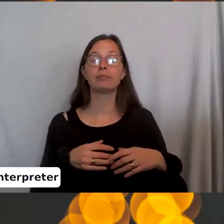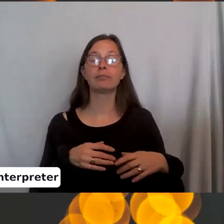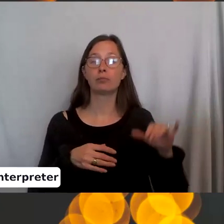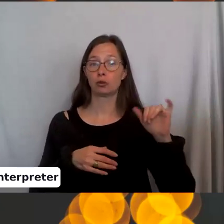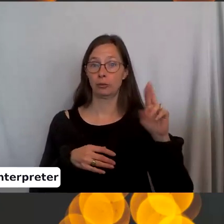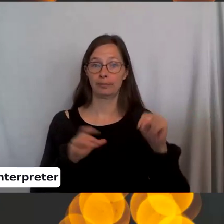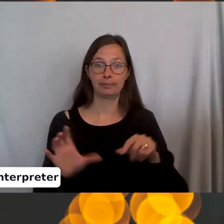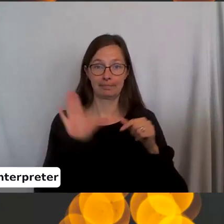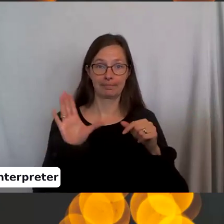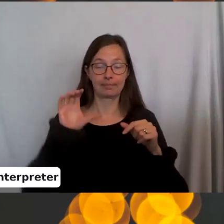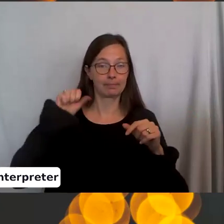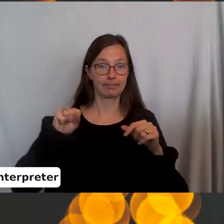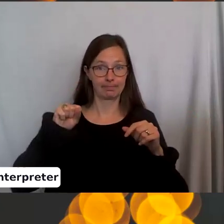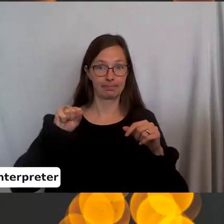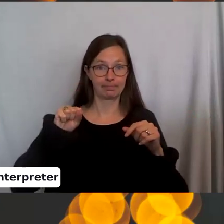Okay. Grab it.